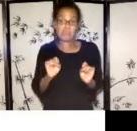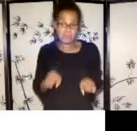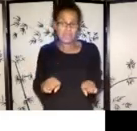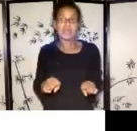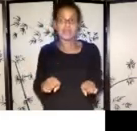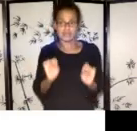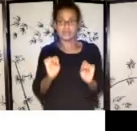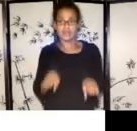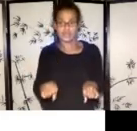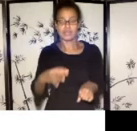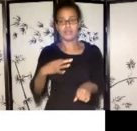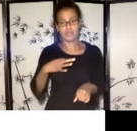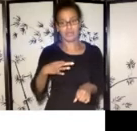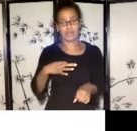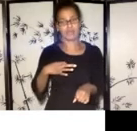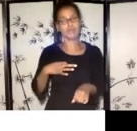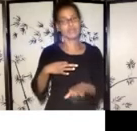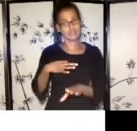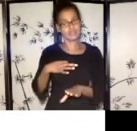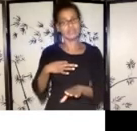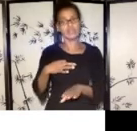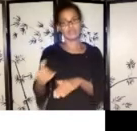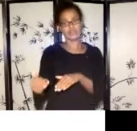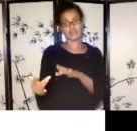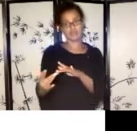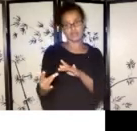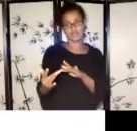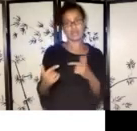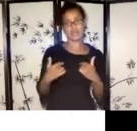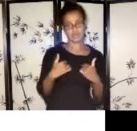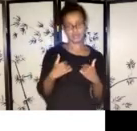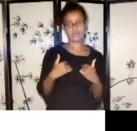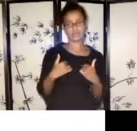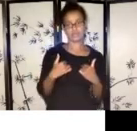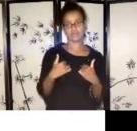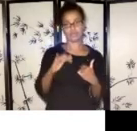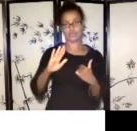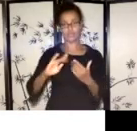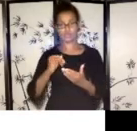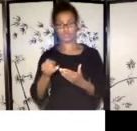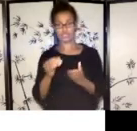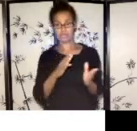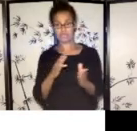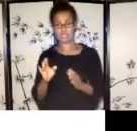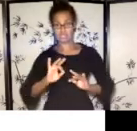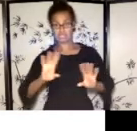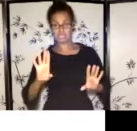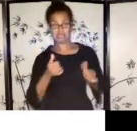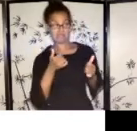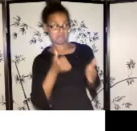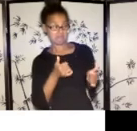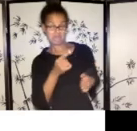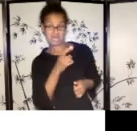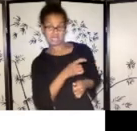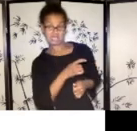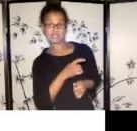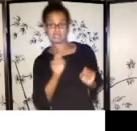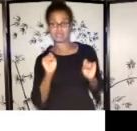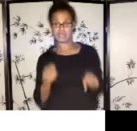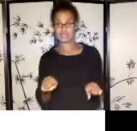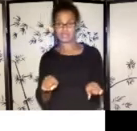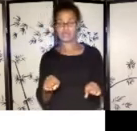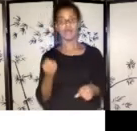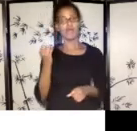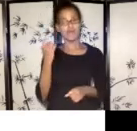make sure that your project plan is all sort of making sense. And, you know, we understand that things can